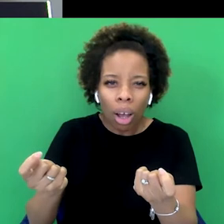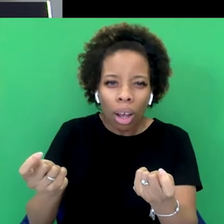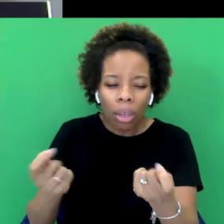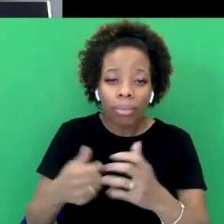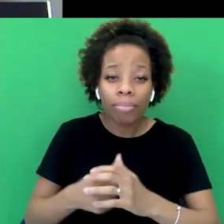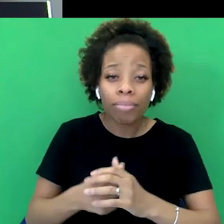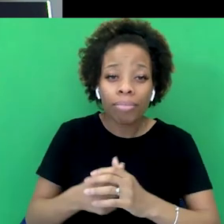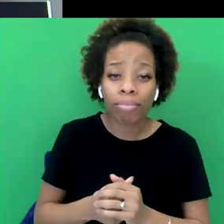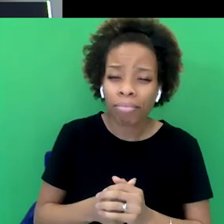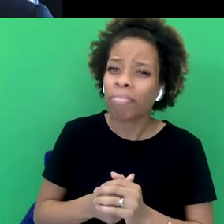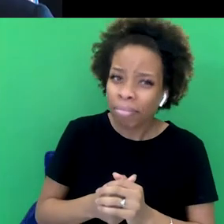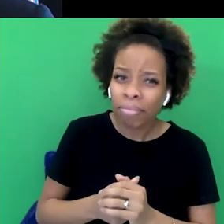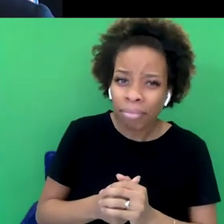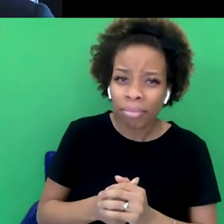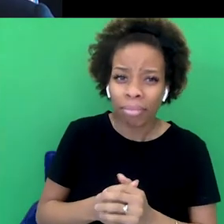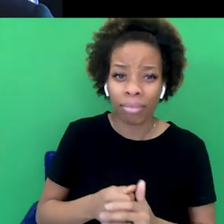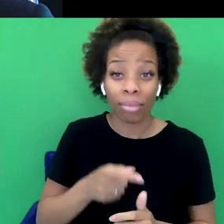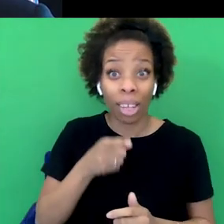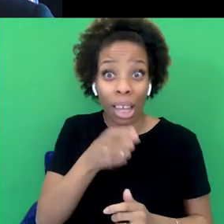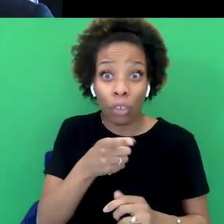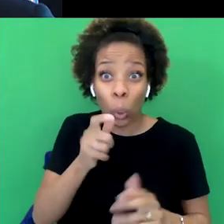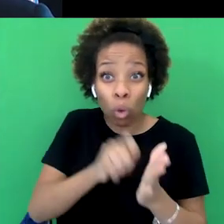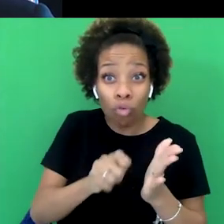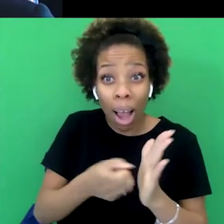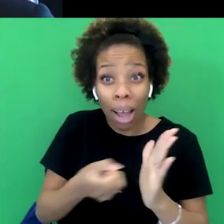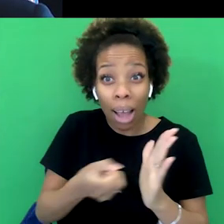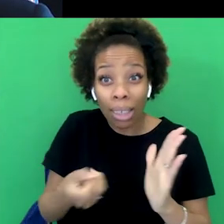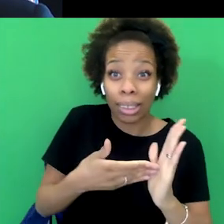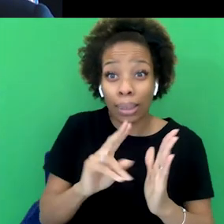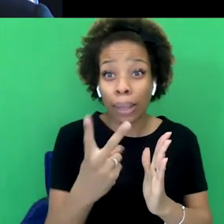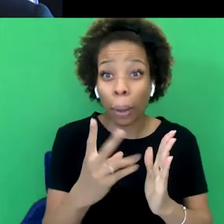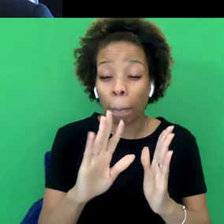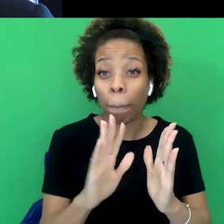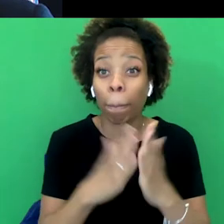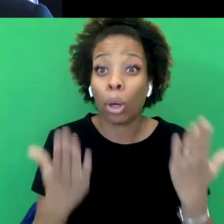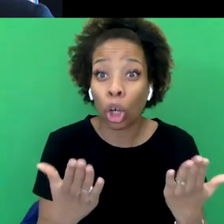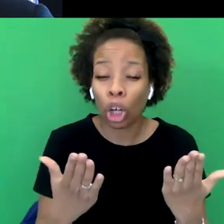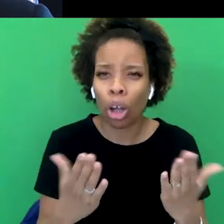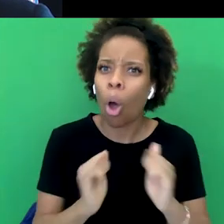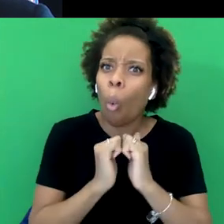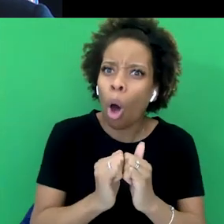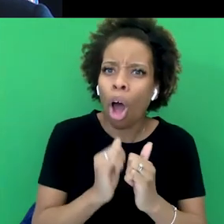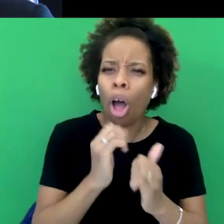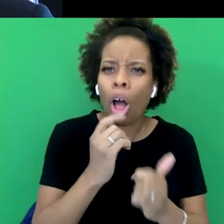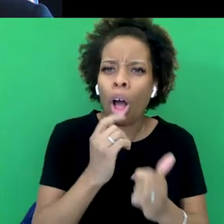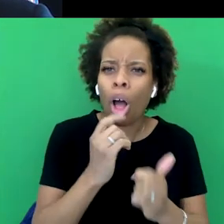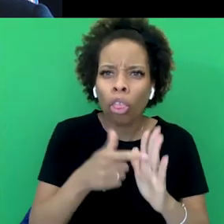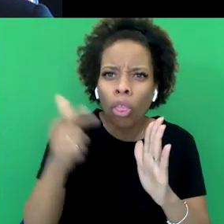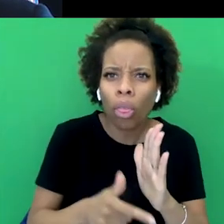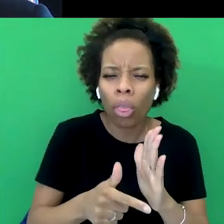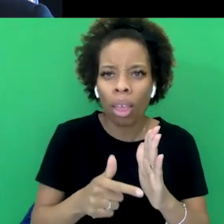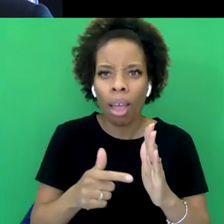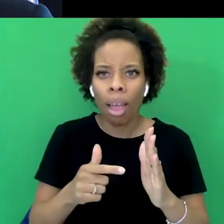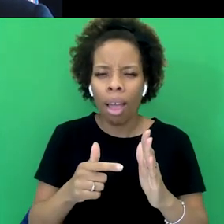one thing that if you ever want to write a sequel to your book, it should be about the kind of, the class of people in empire, that without